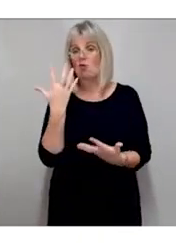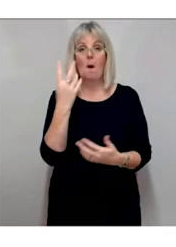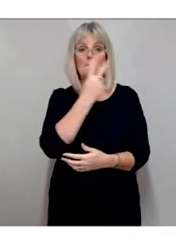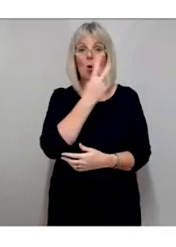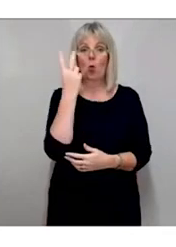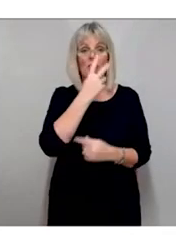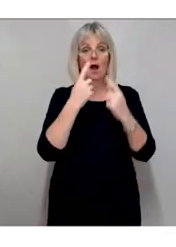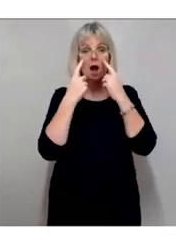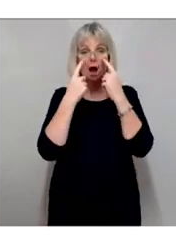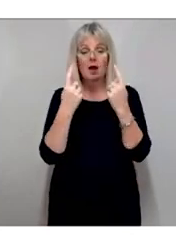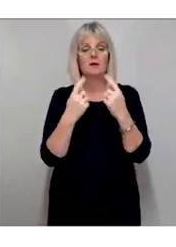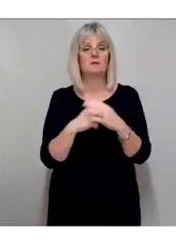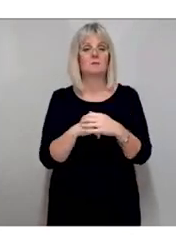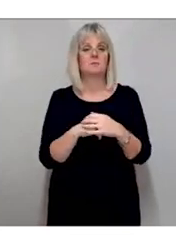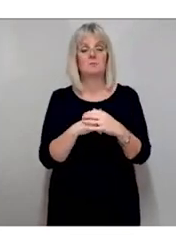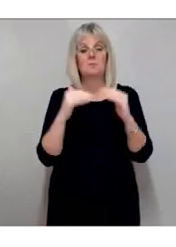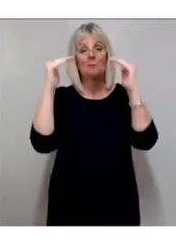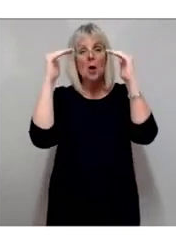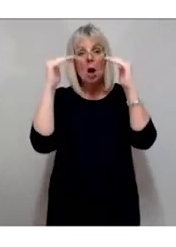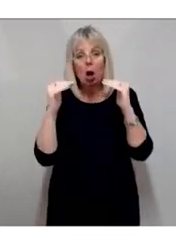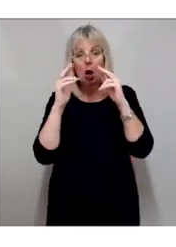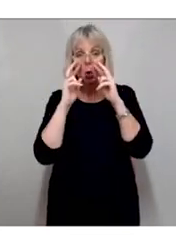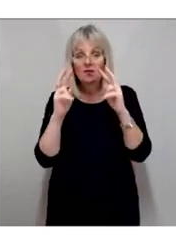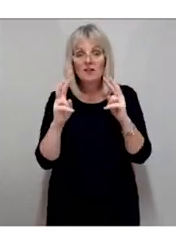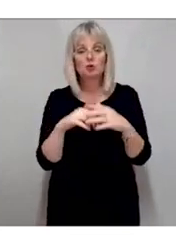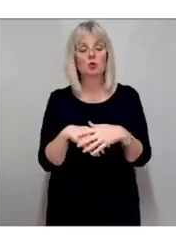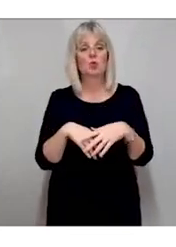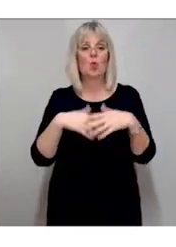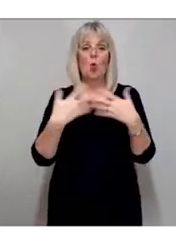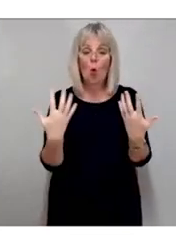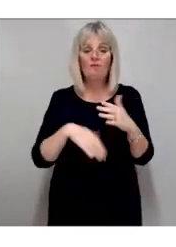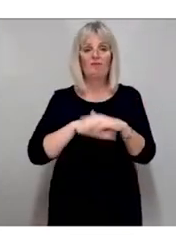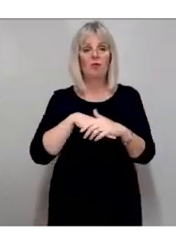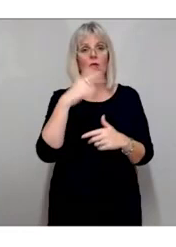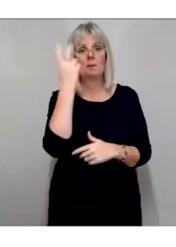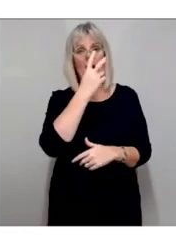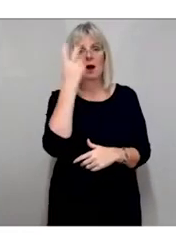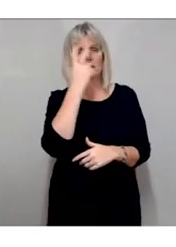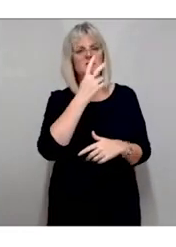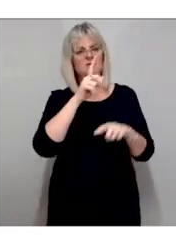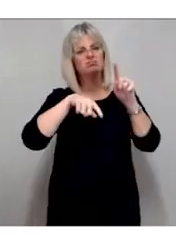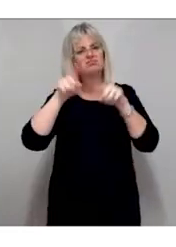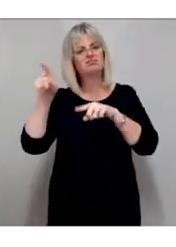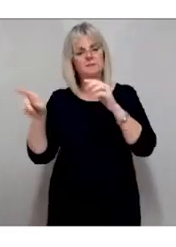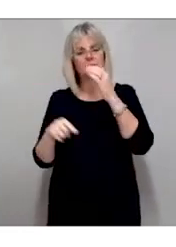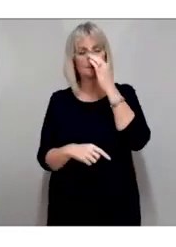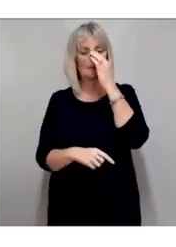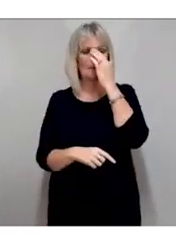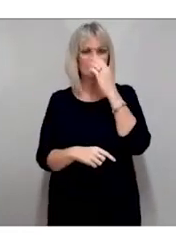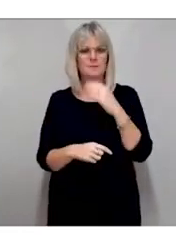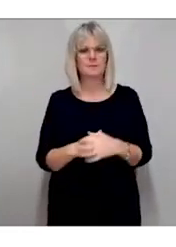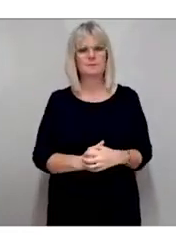substantial, irreversible loss of vision in both eyes, blindness. Some people have limited or no sensitivity